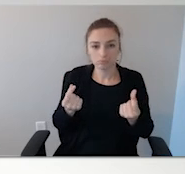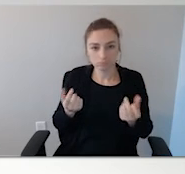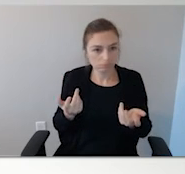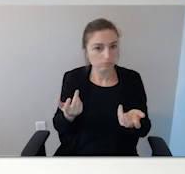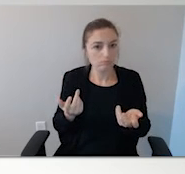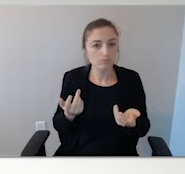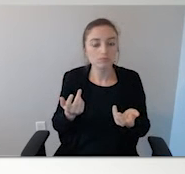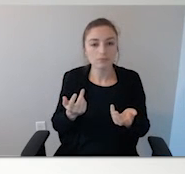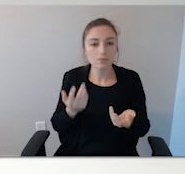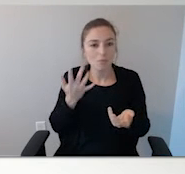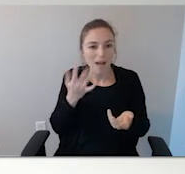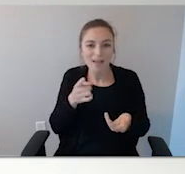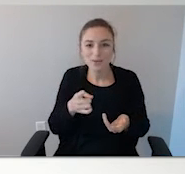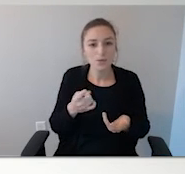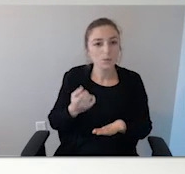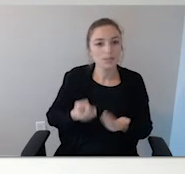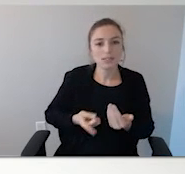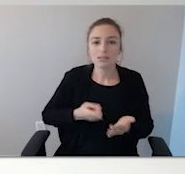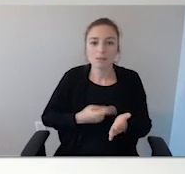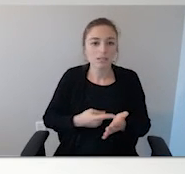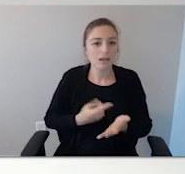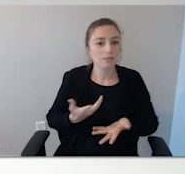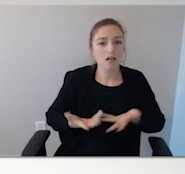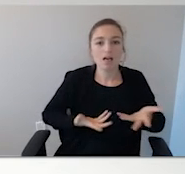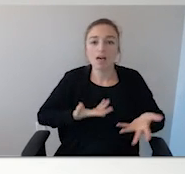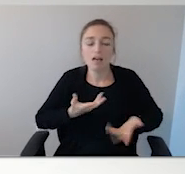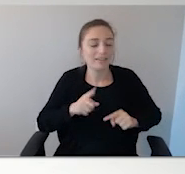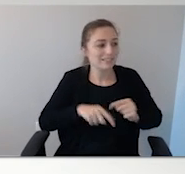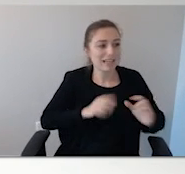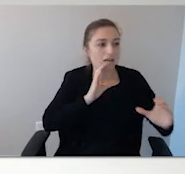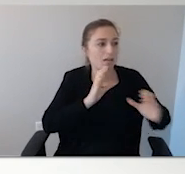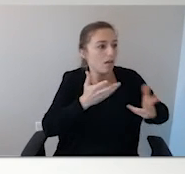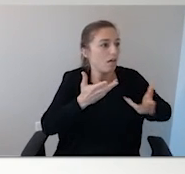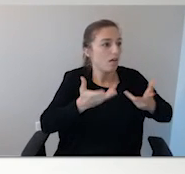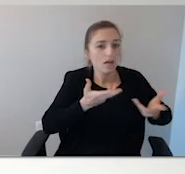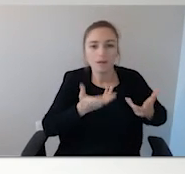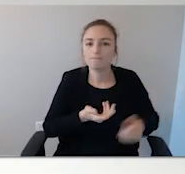to really coherently speak to them, because I wasn't. I know that firsthand. So